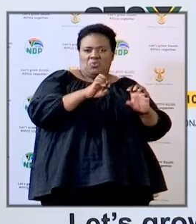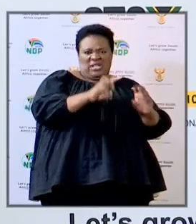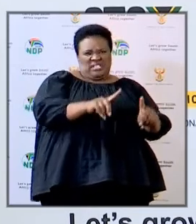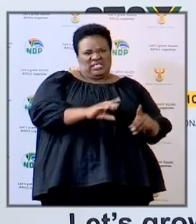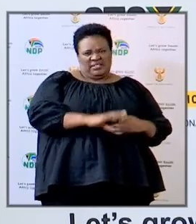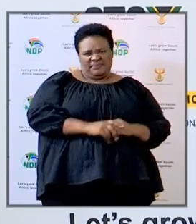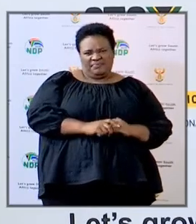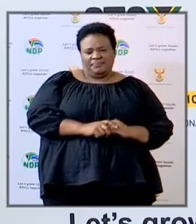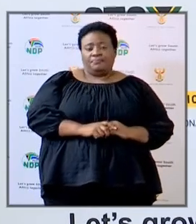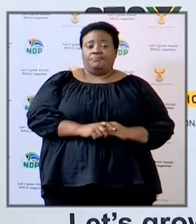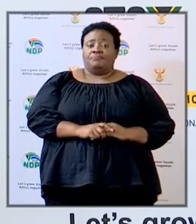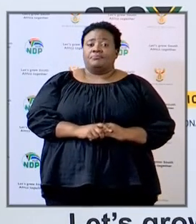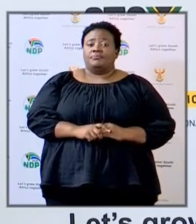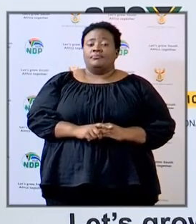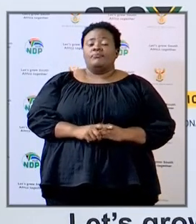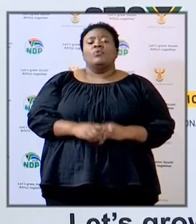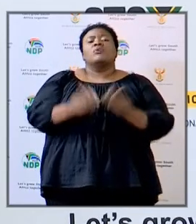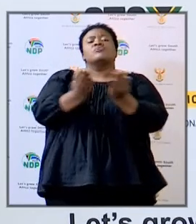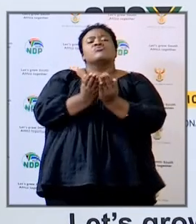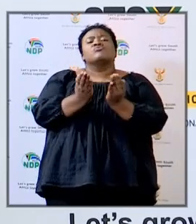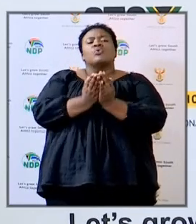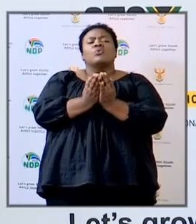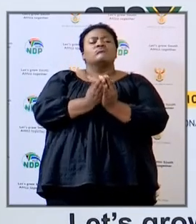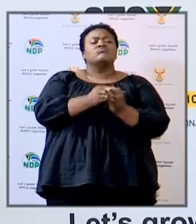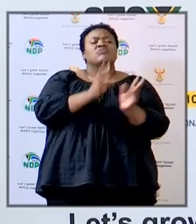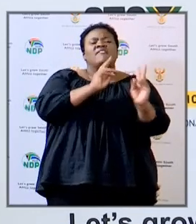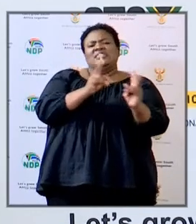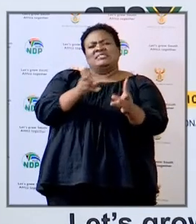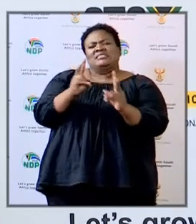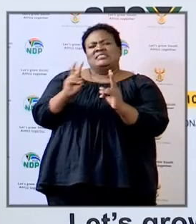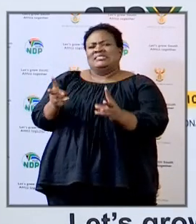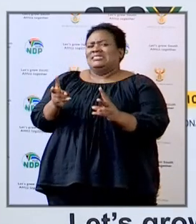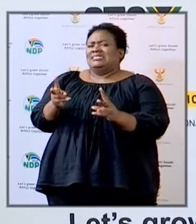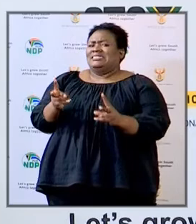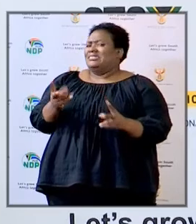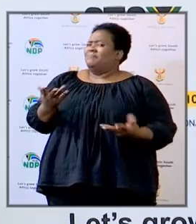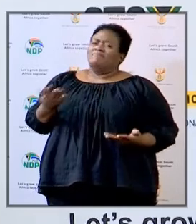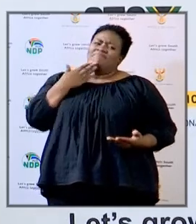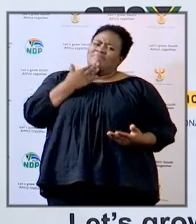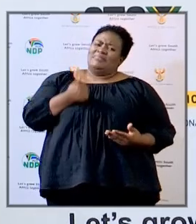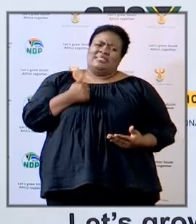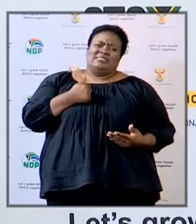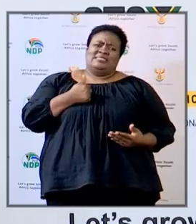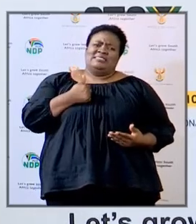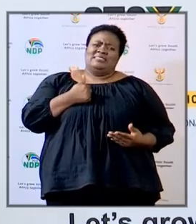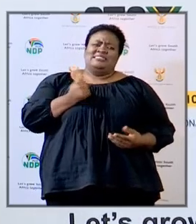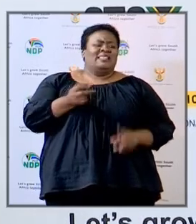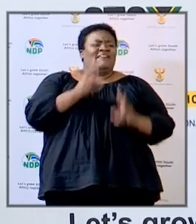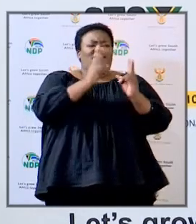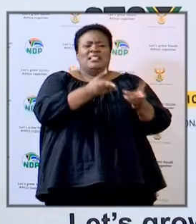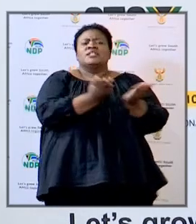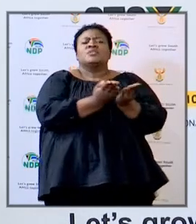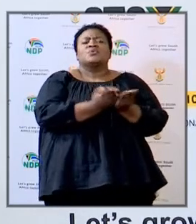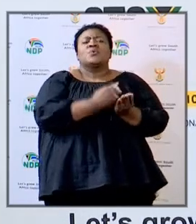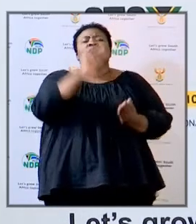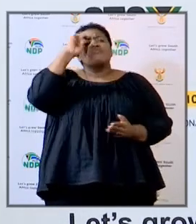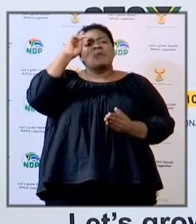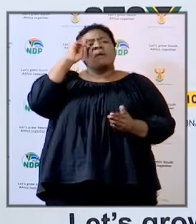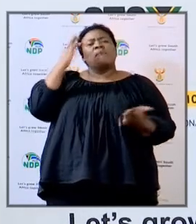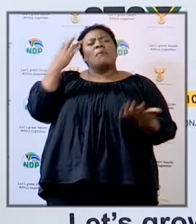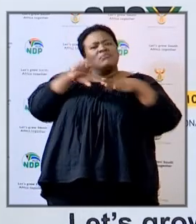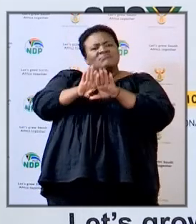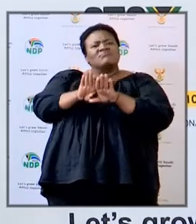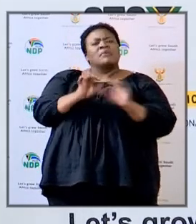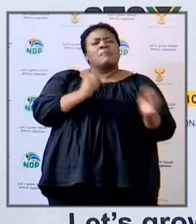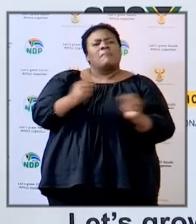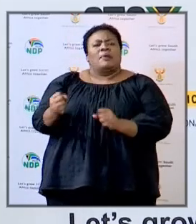the visitation to schools we really highly discourage visitations of schools I think if we understand that we're still under lockdown lockdown